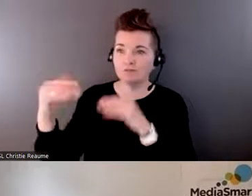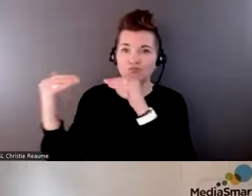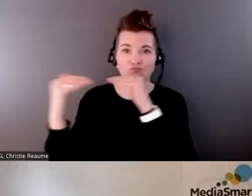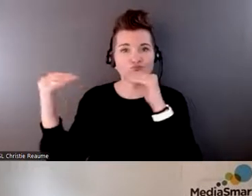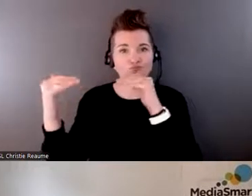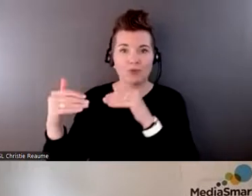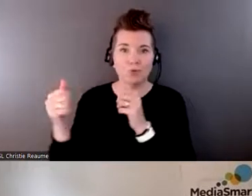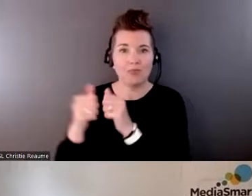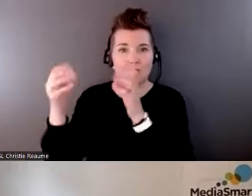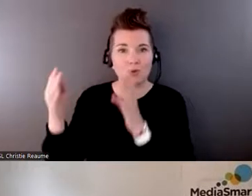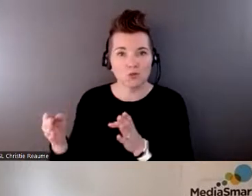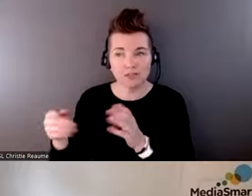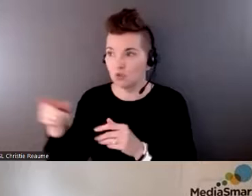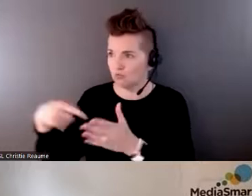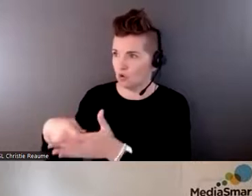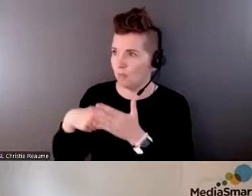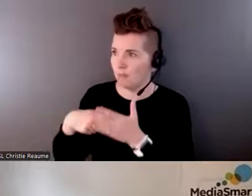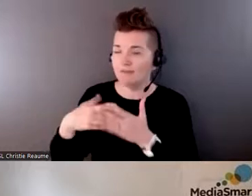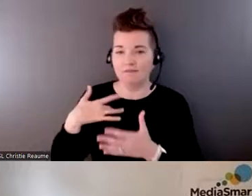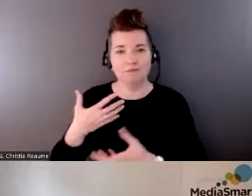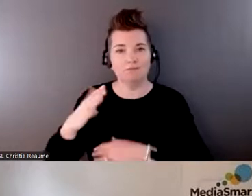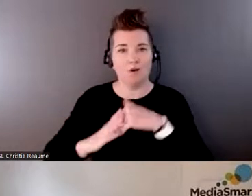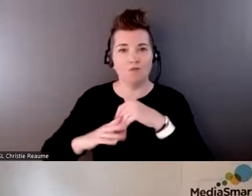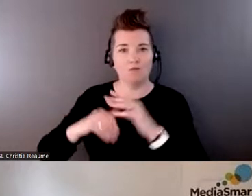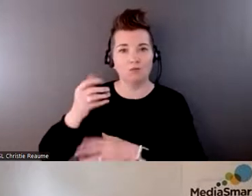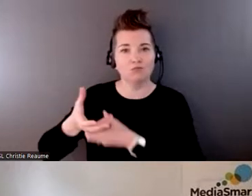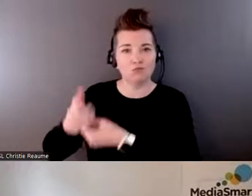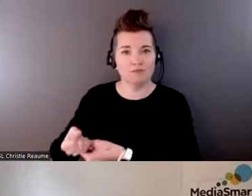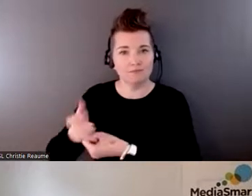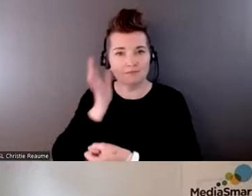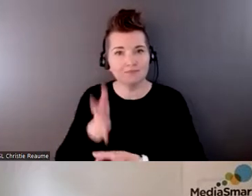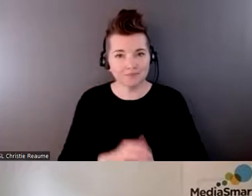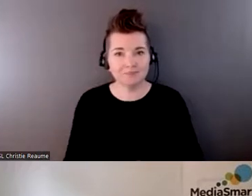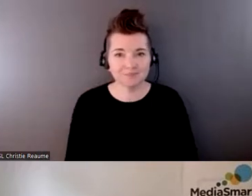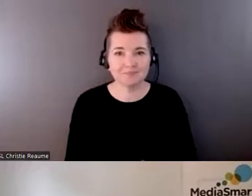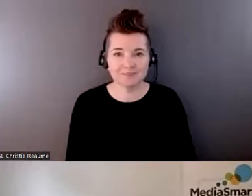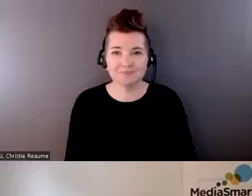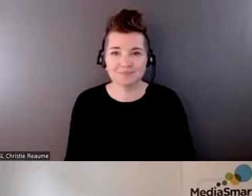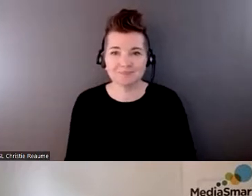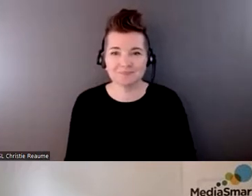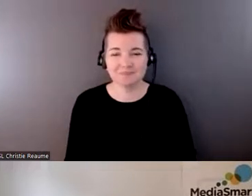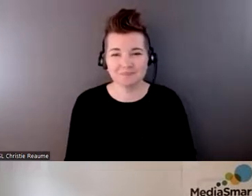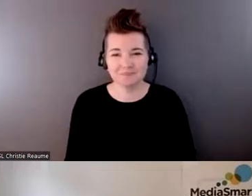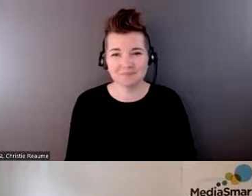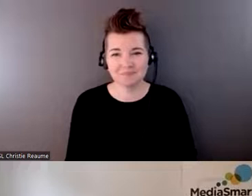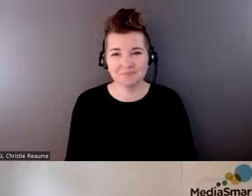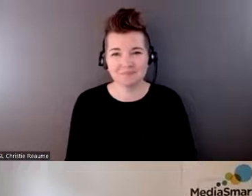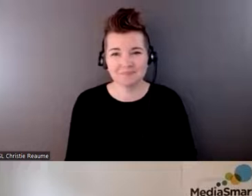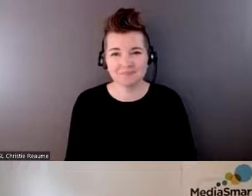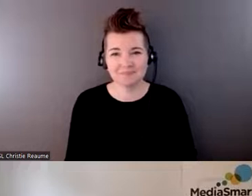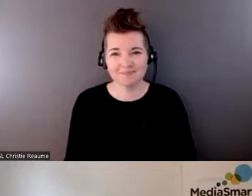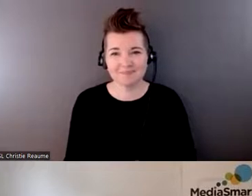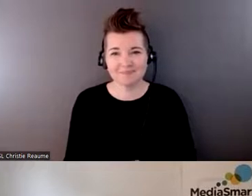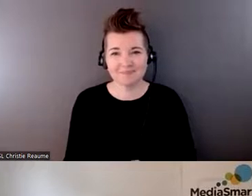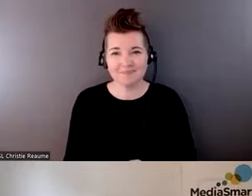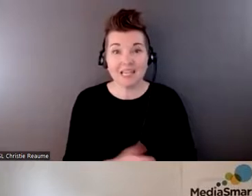if you can see it, you can be it's kind of thing. Right. So it's really good to hear that, not to say that intergenerational